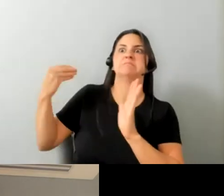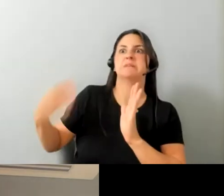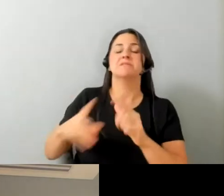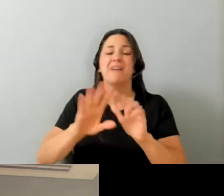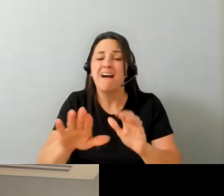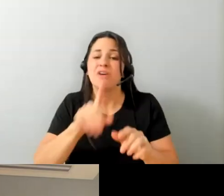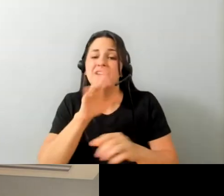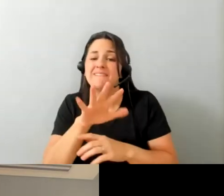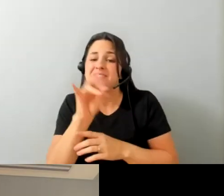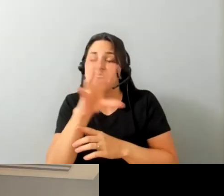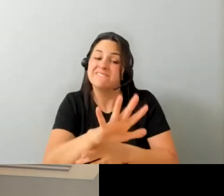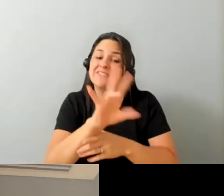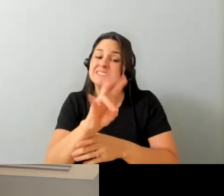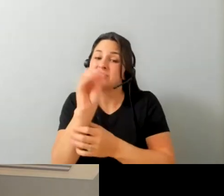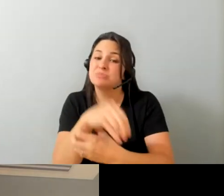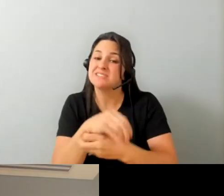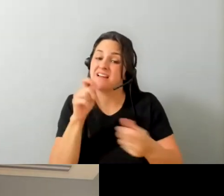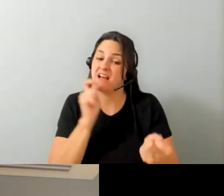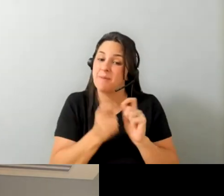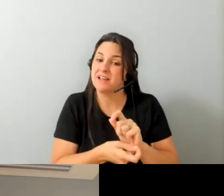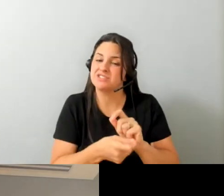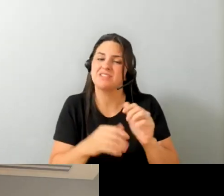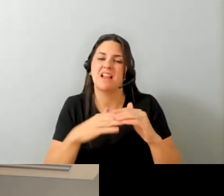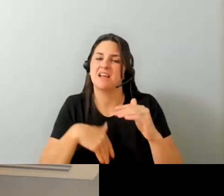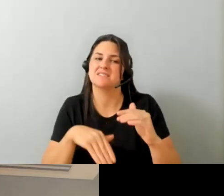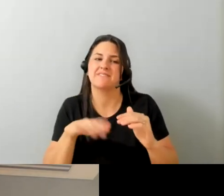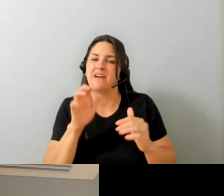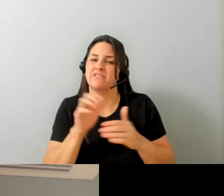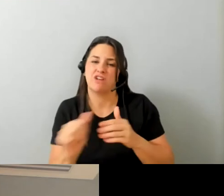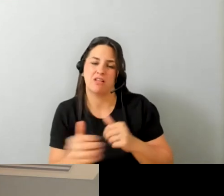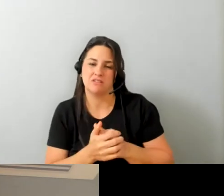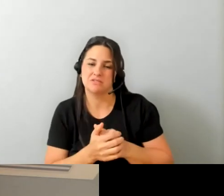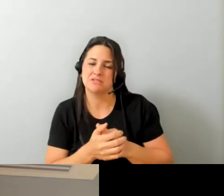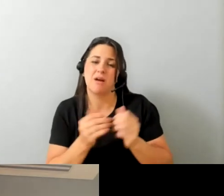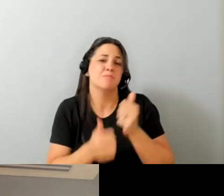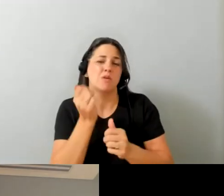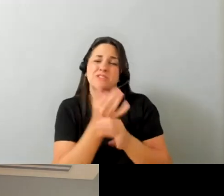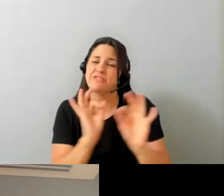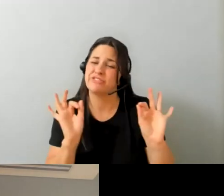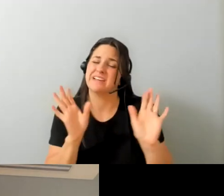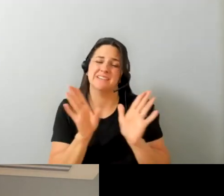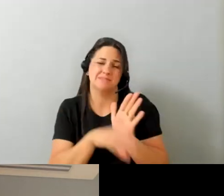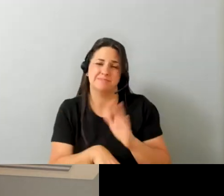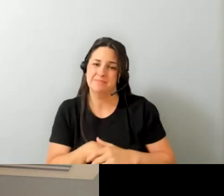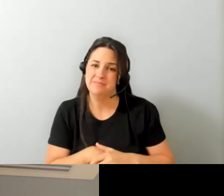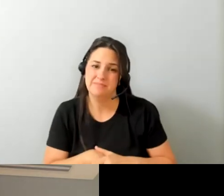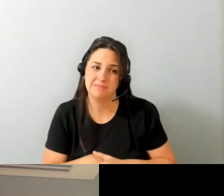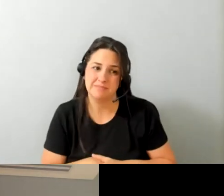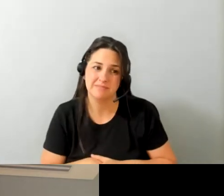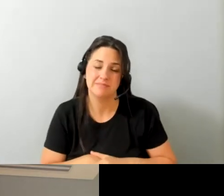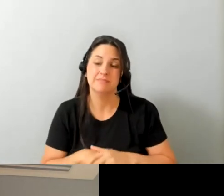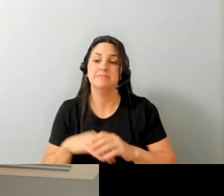cost under 500 and majority of those are free or very low cost so individuals um